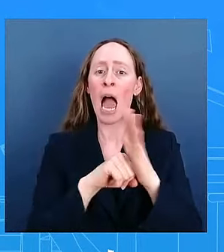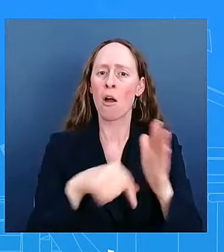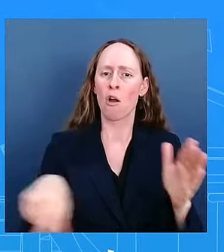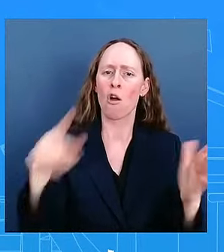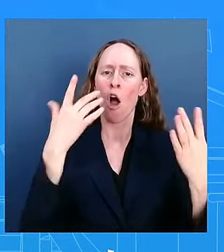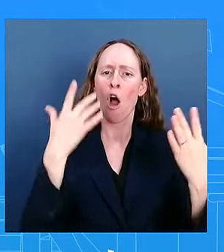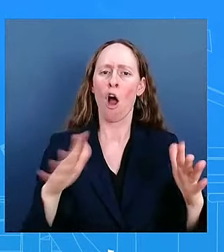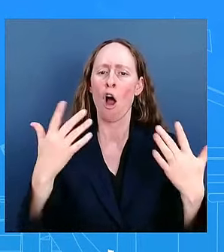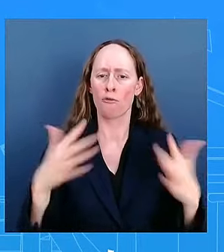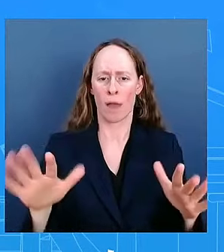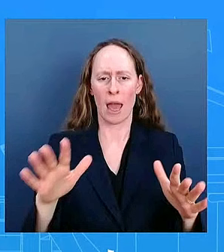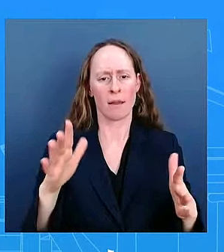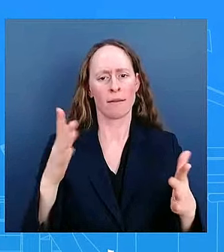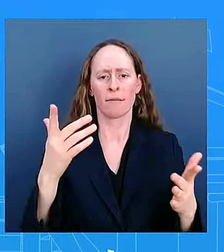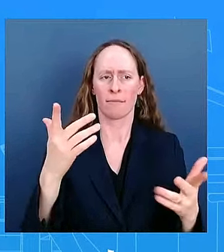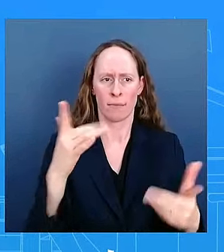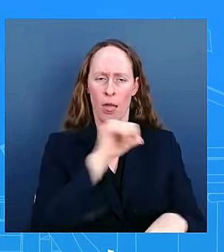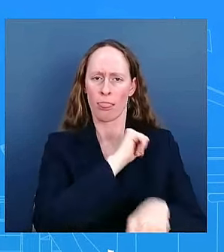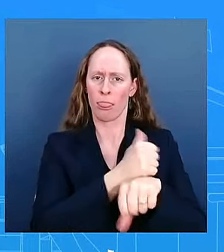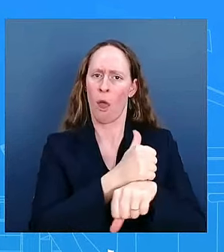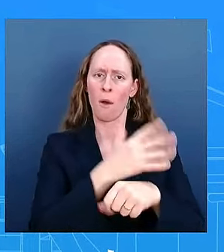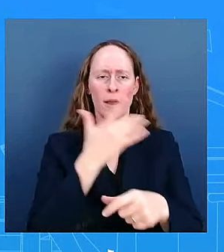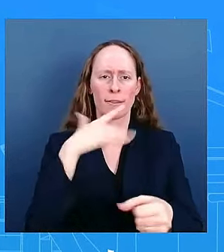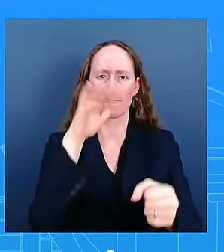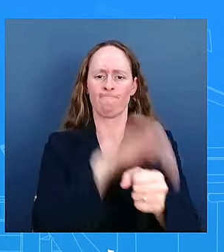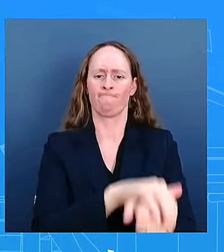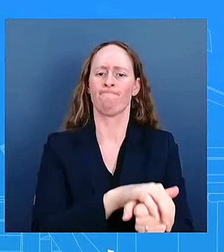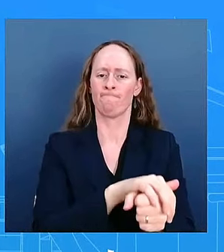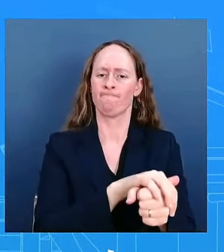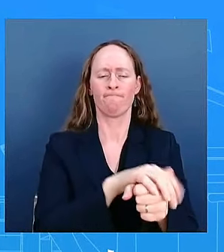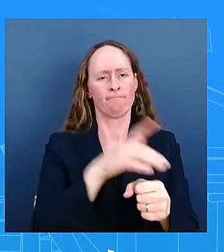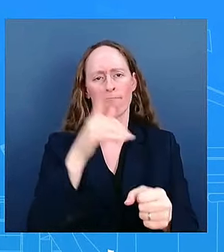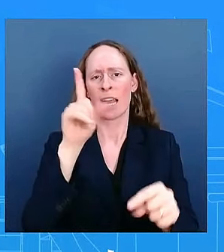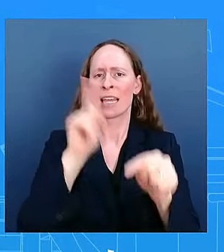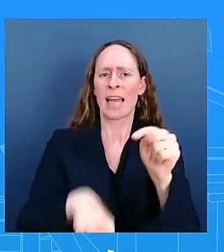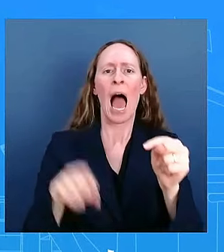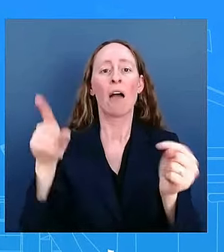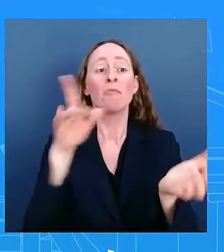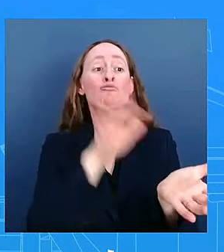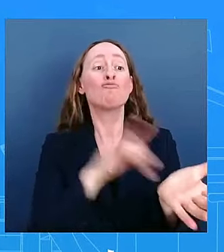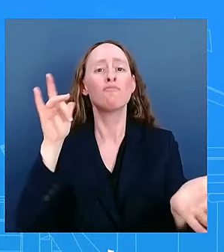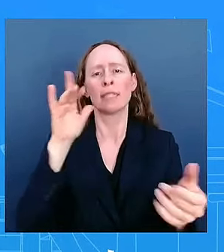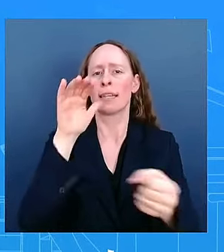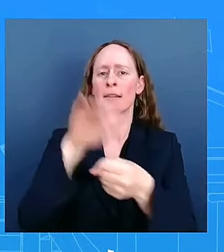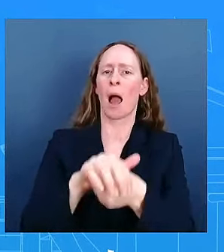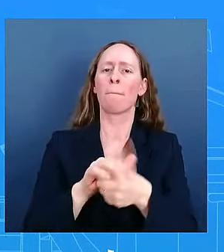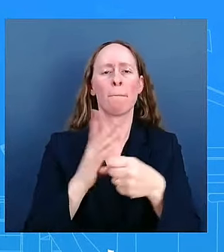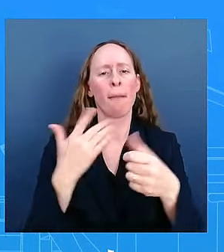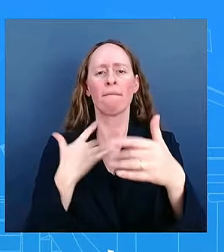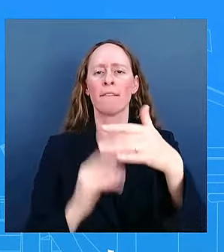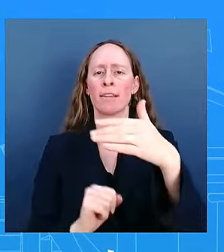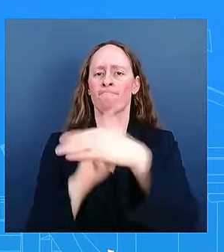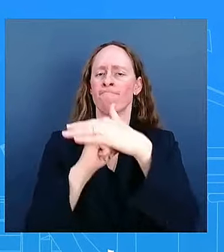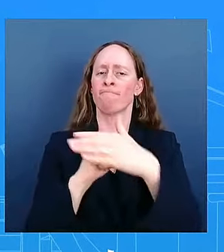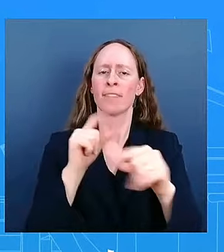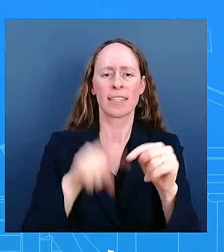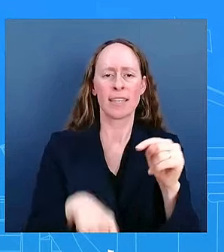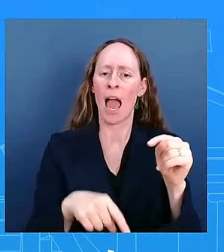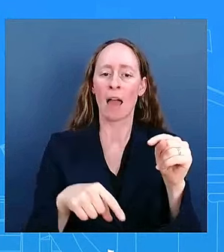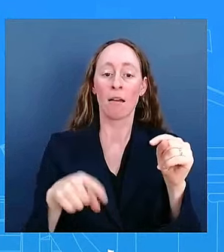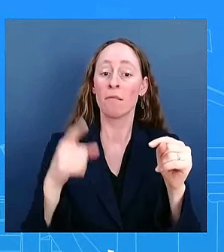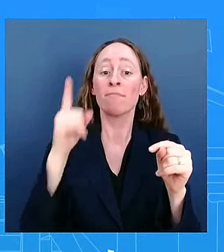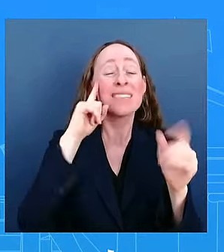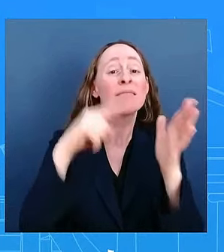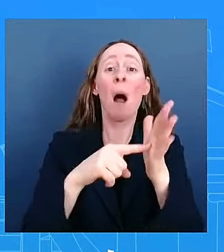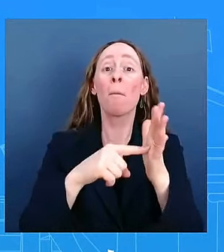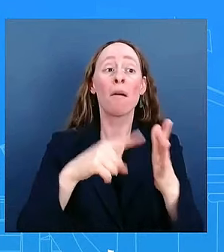take action against price gouging for example in the in the case of an extreme weather event and you know nobody should be ripping off consumers on a bottle